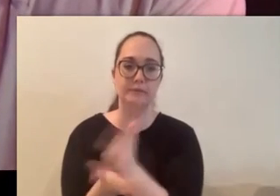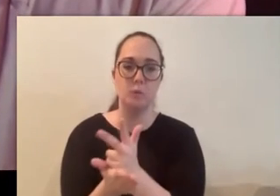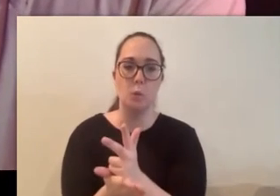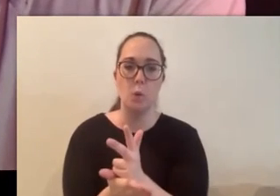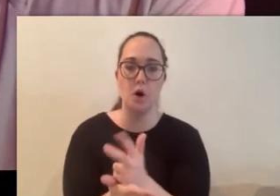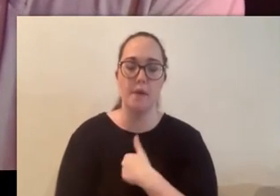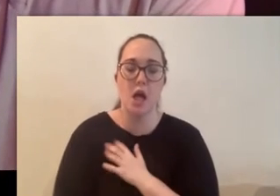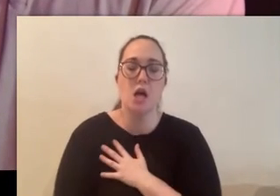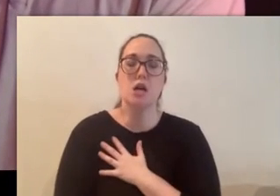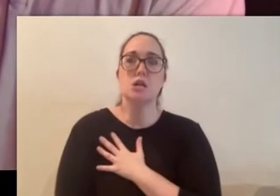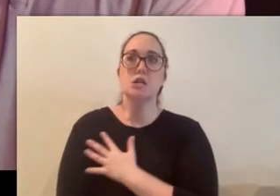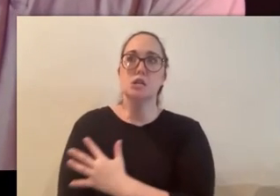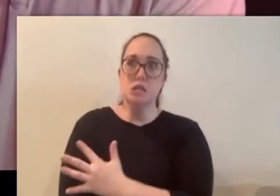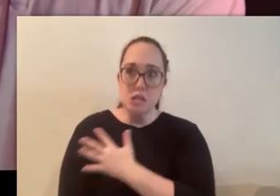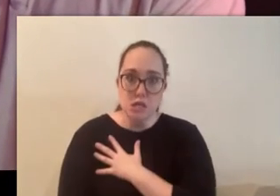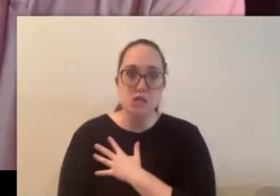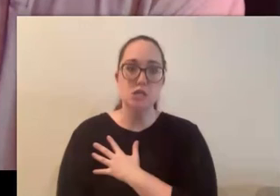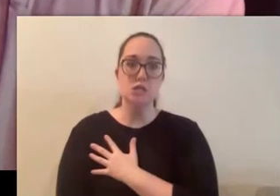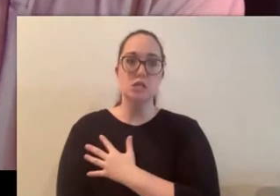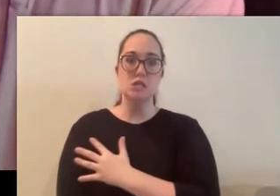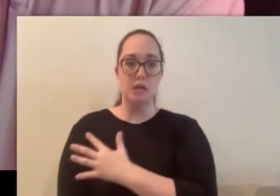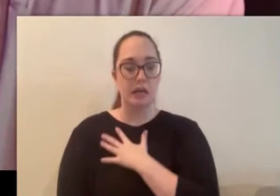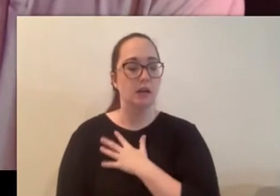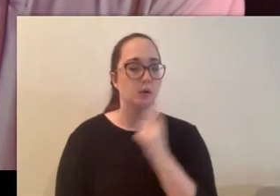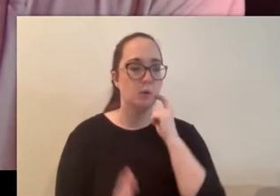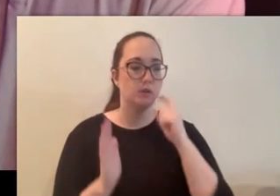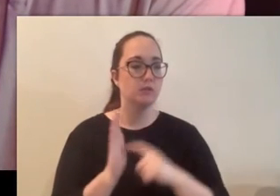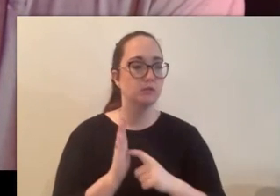to catch my breath and noticed that the crying had stopped